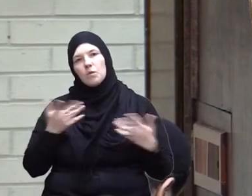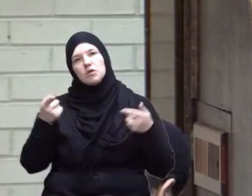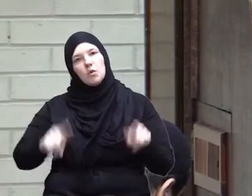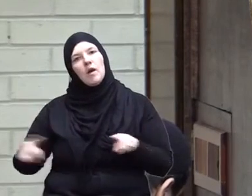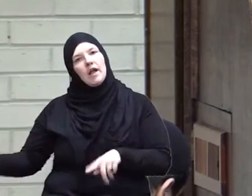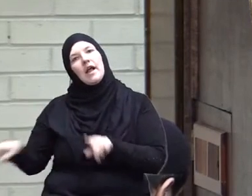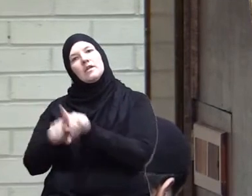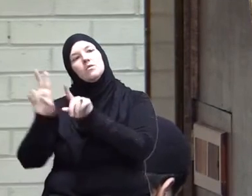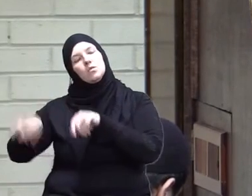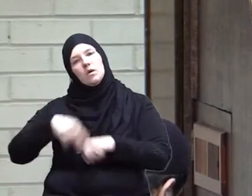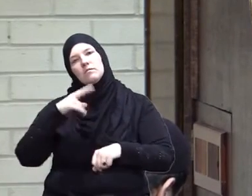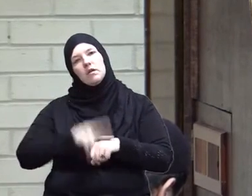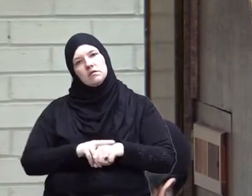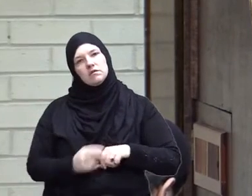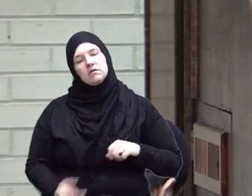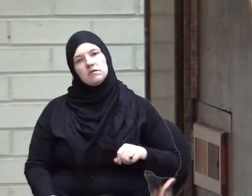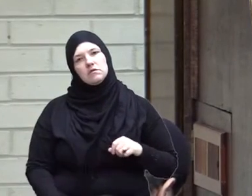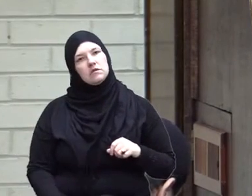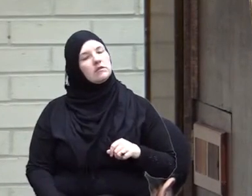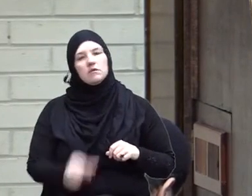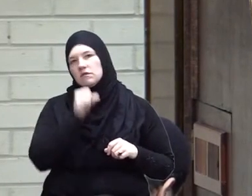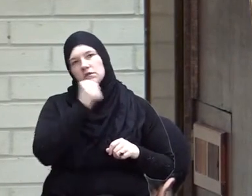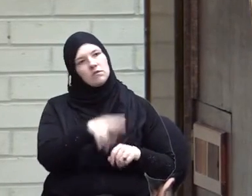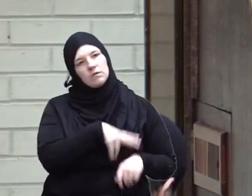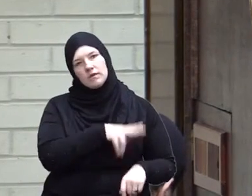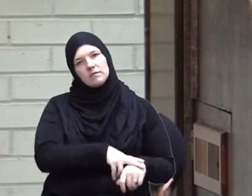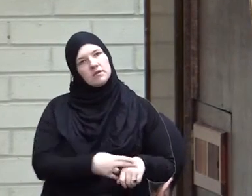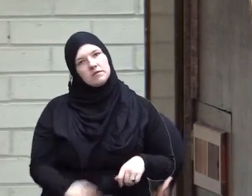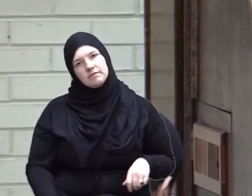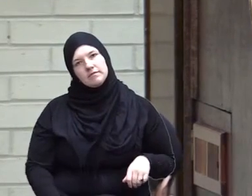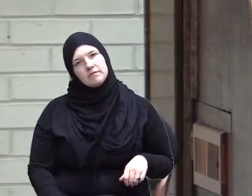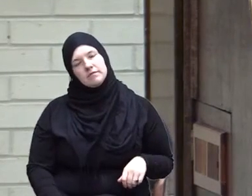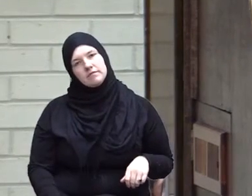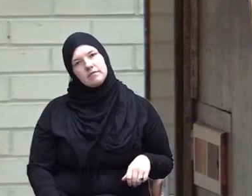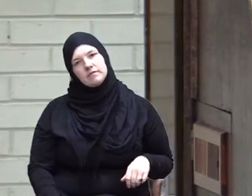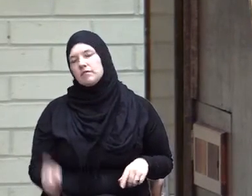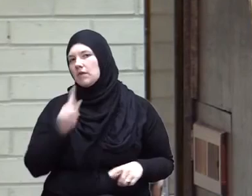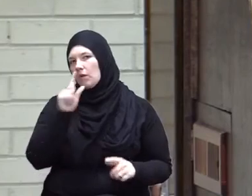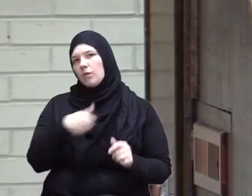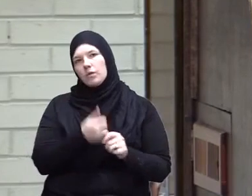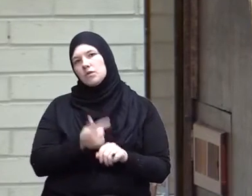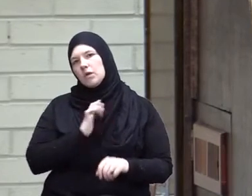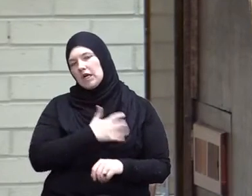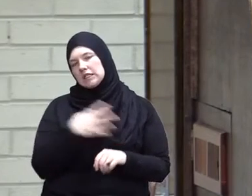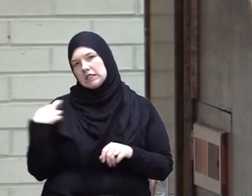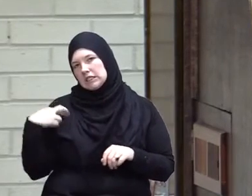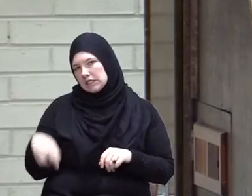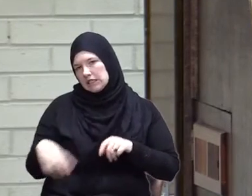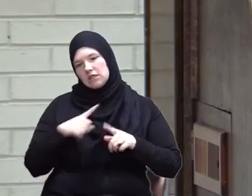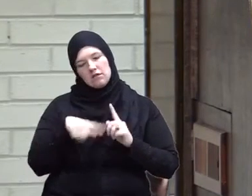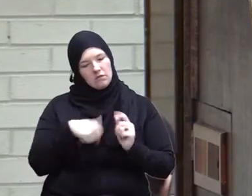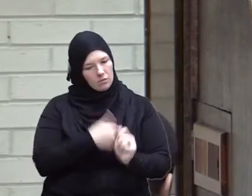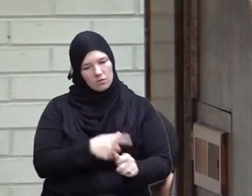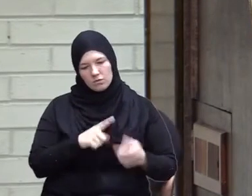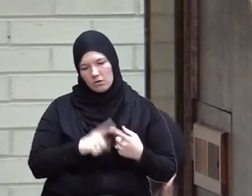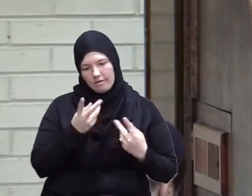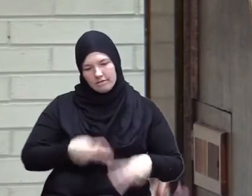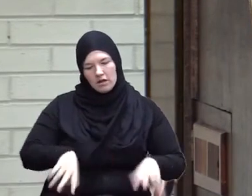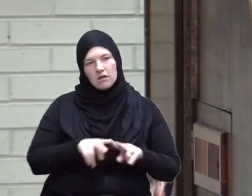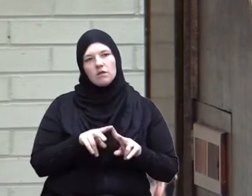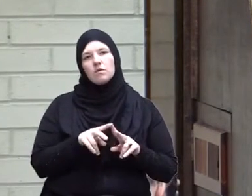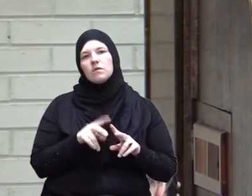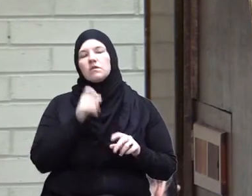what's going on as normal which it is not not according to our deen not according to our values